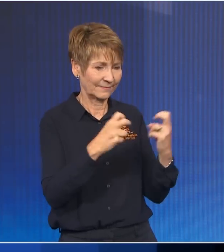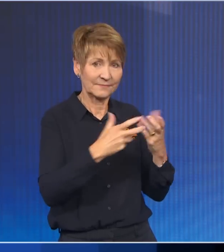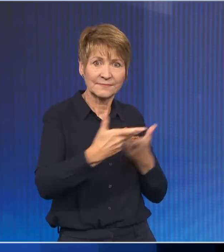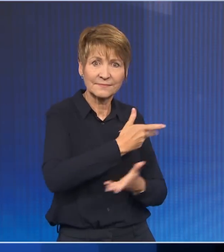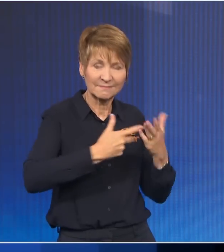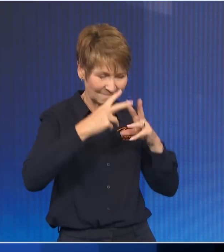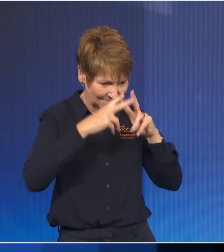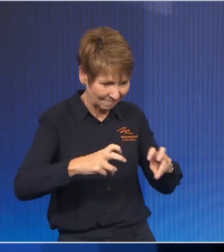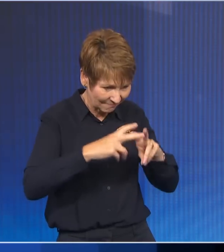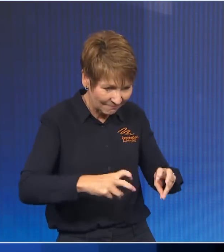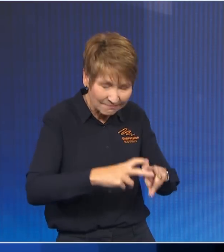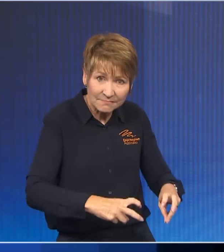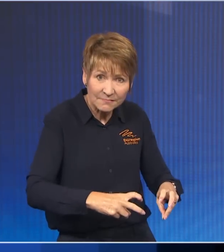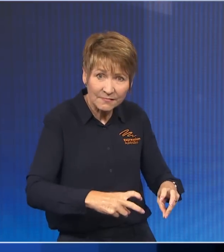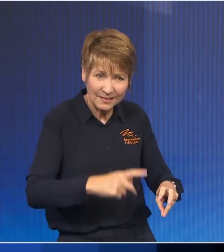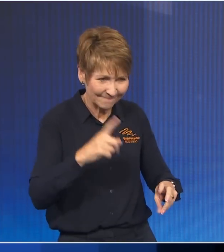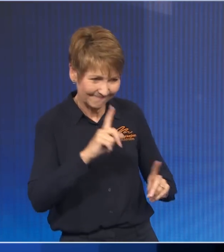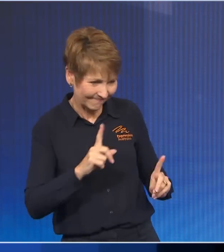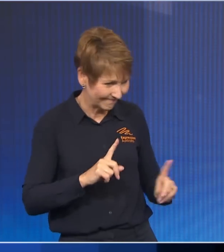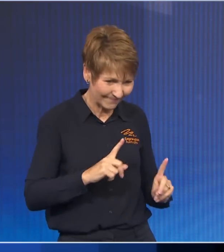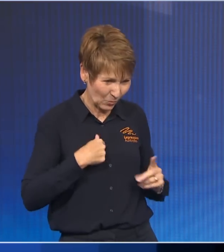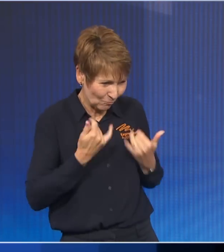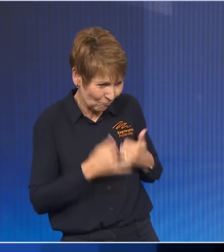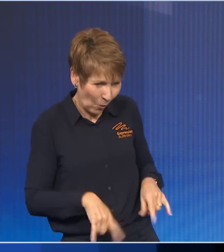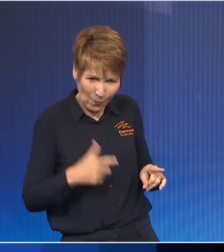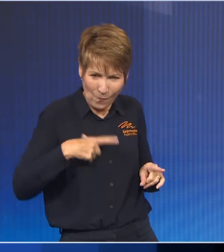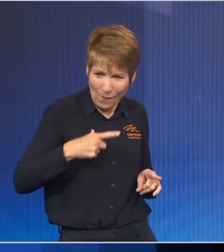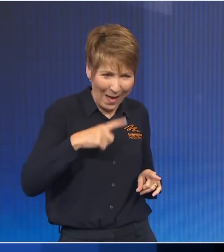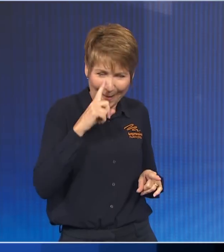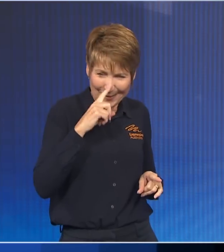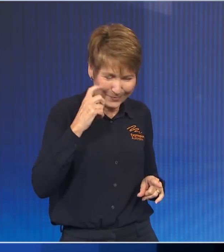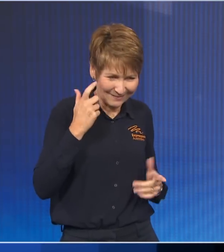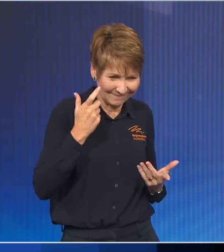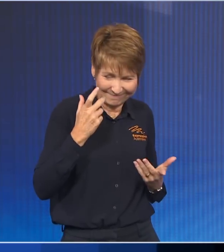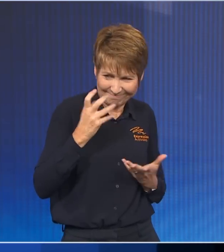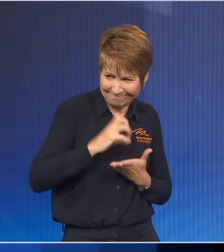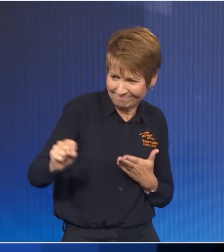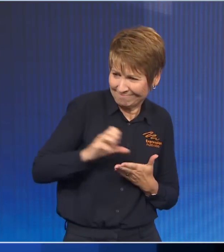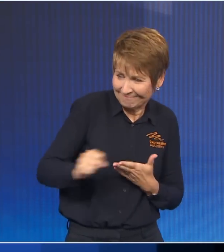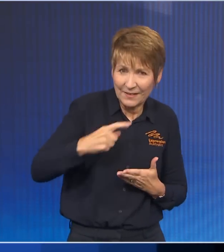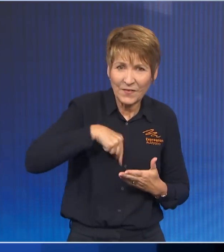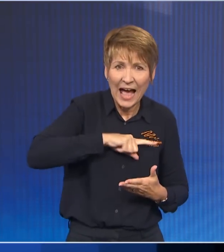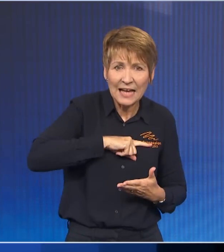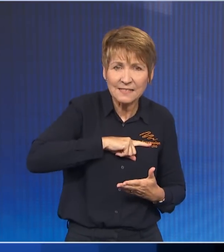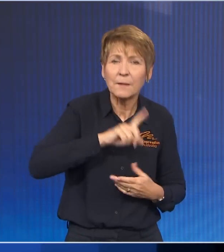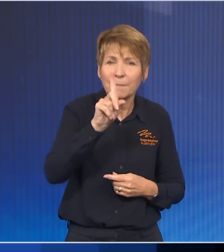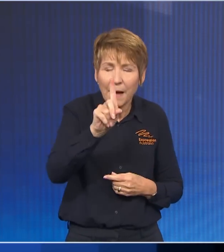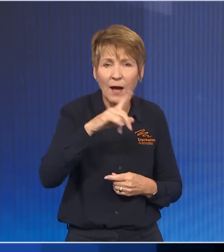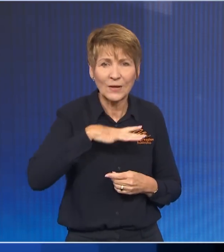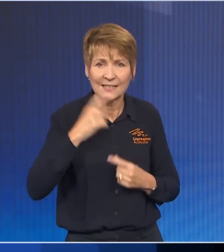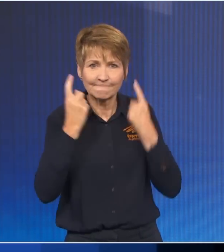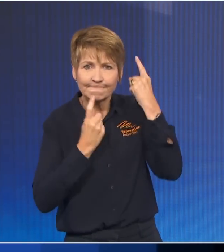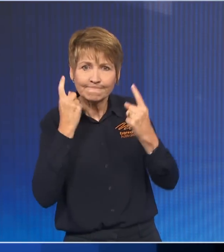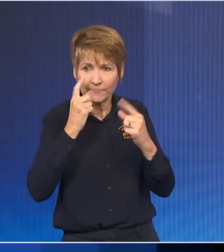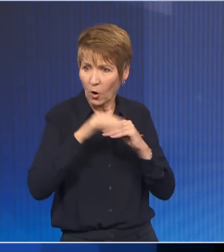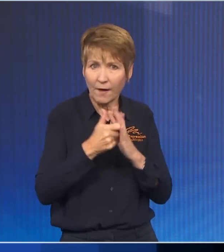the vote. But I think what really does show, you know, we need to ensure that we are supporting those aspirational voters.